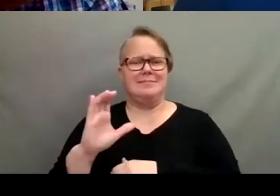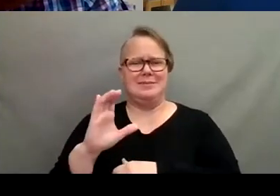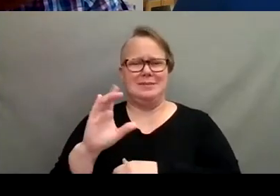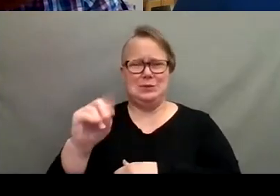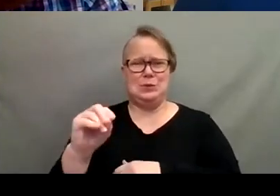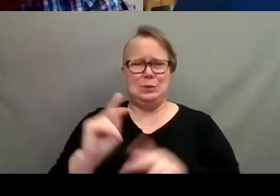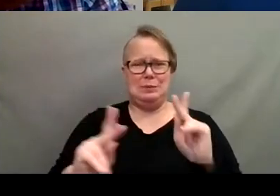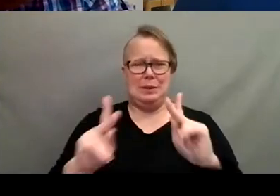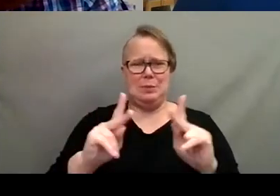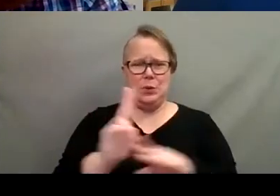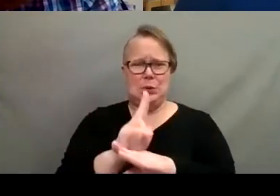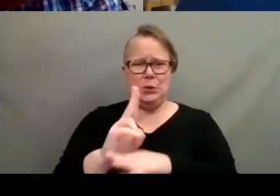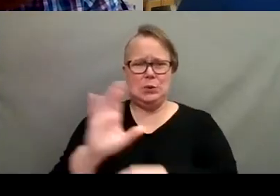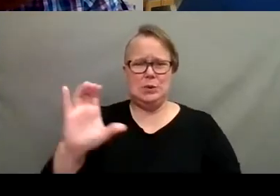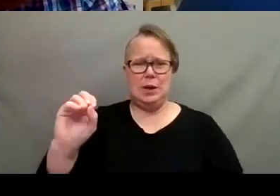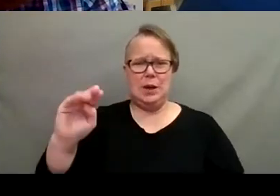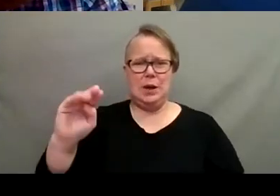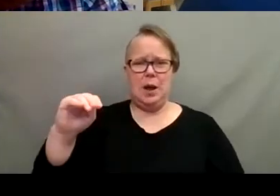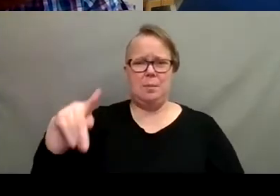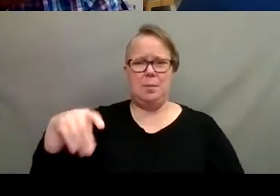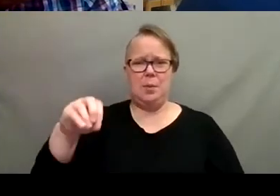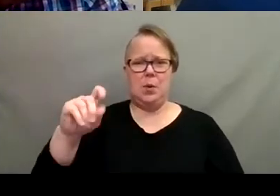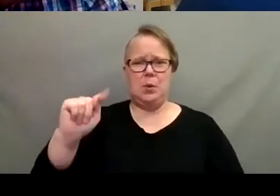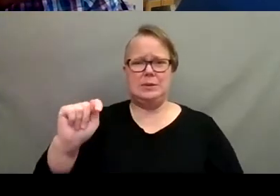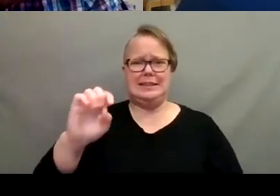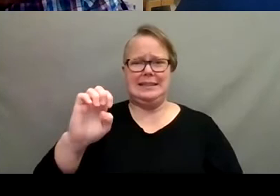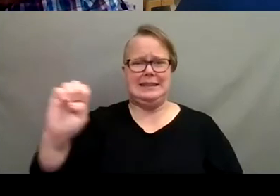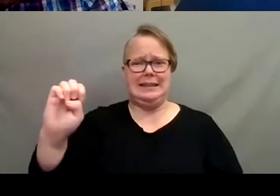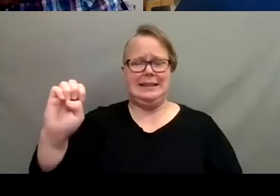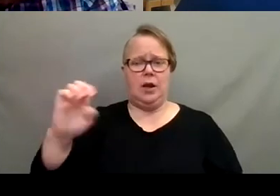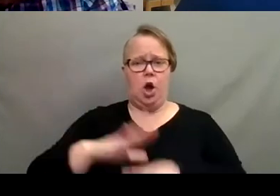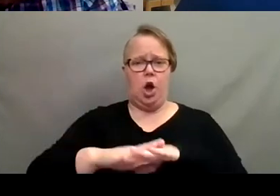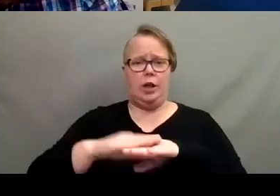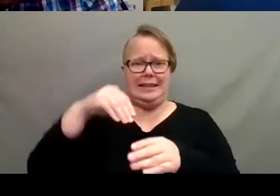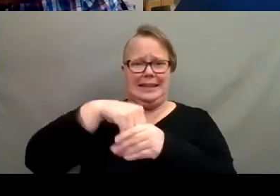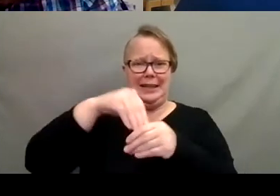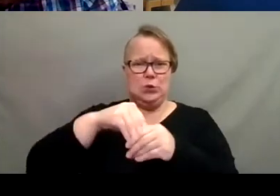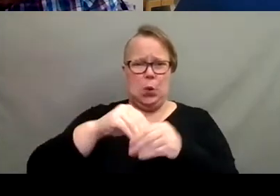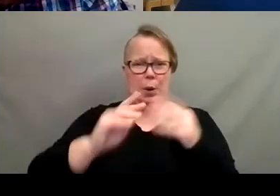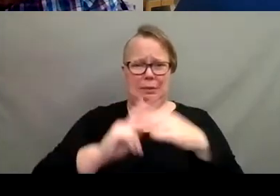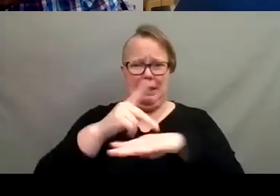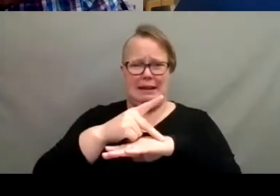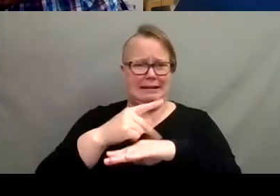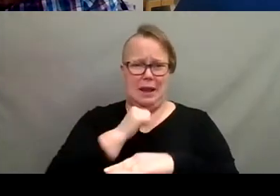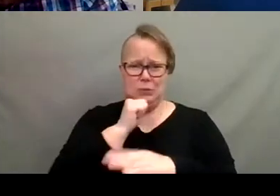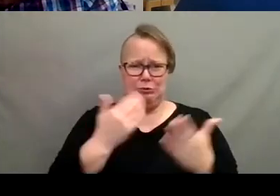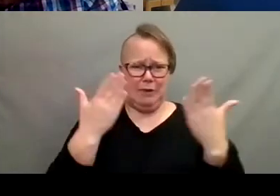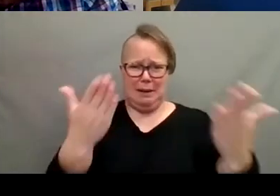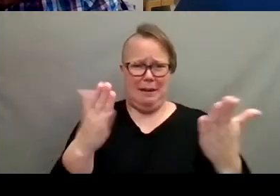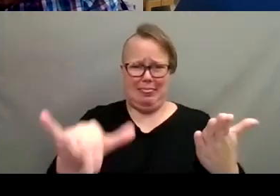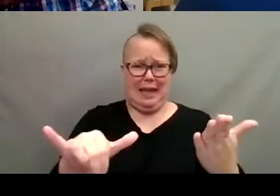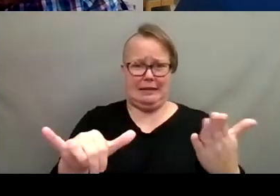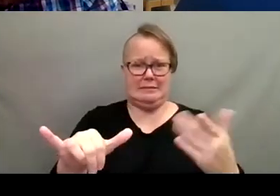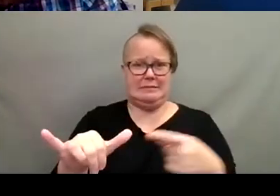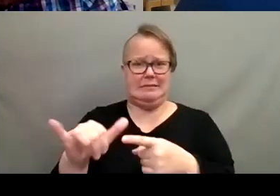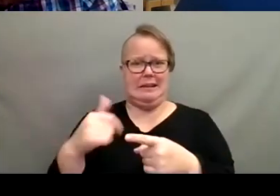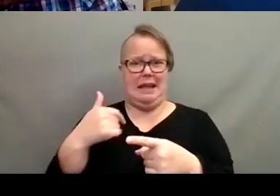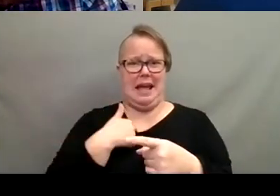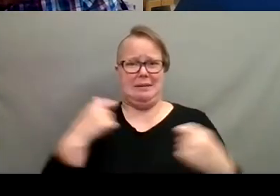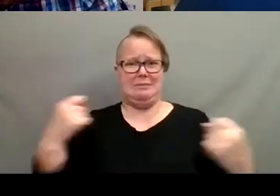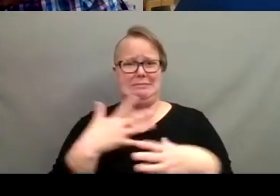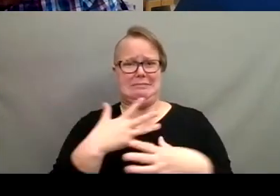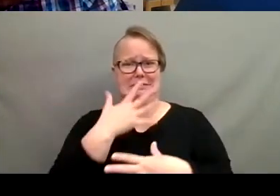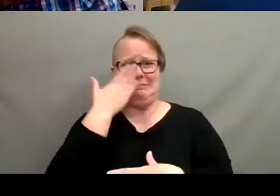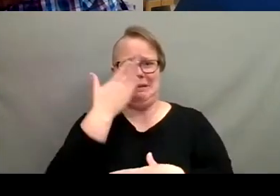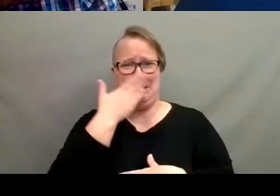use compost tea in a house plant, indoor plant? I probably wouldn't recommend that. Would you? I would be afraid of the smell. Me